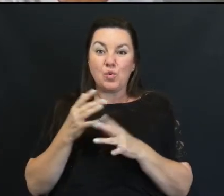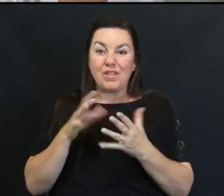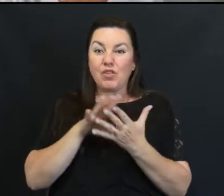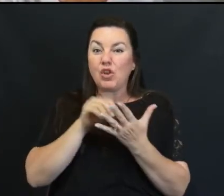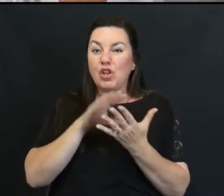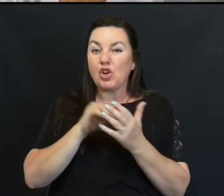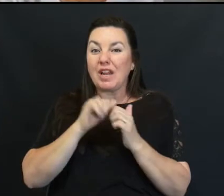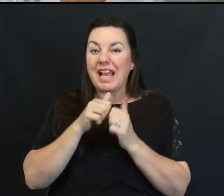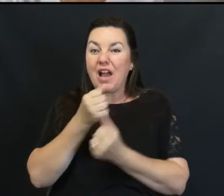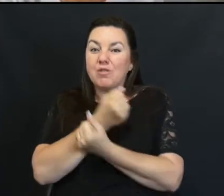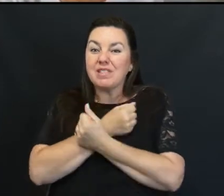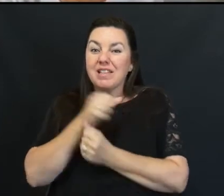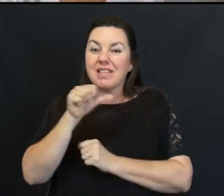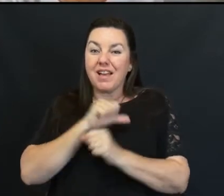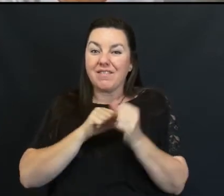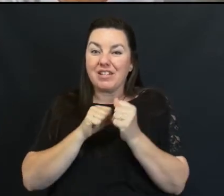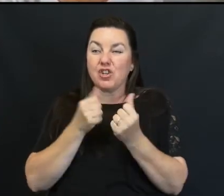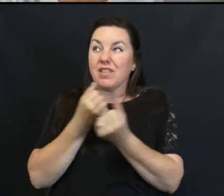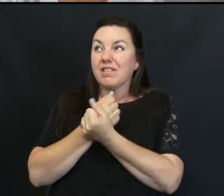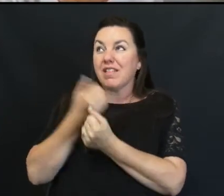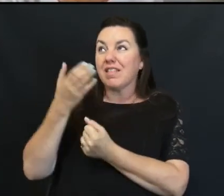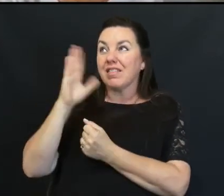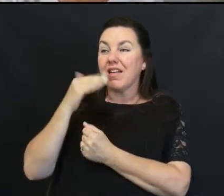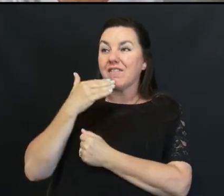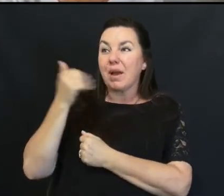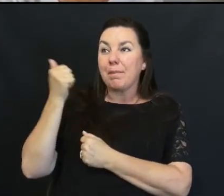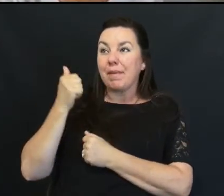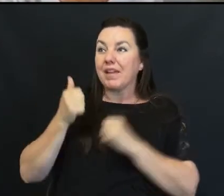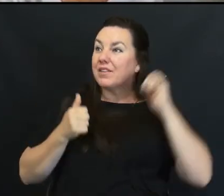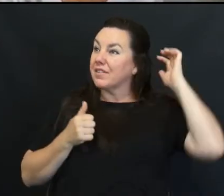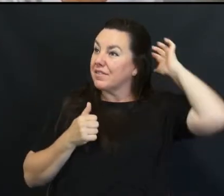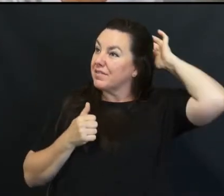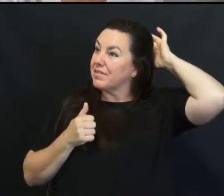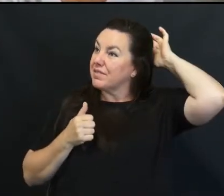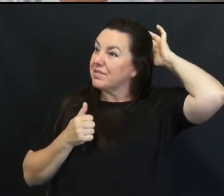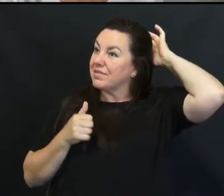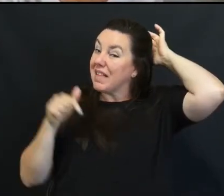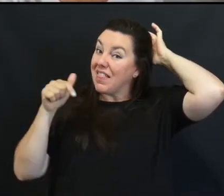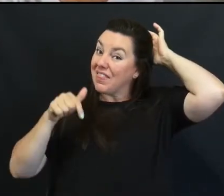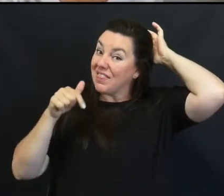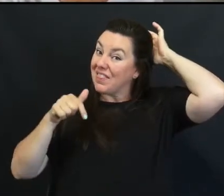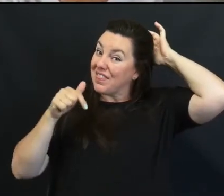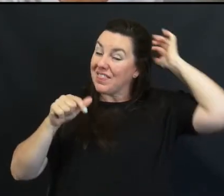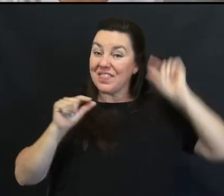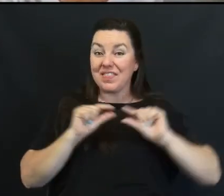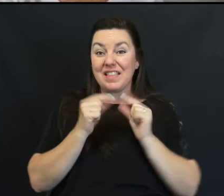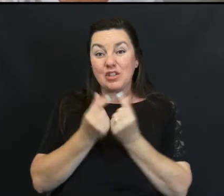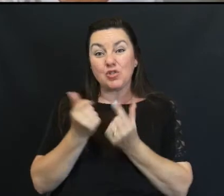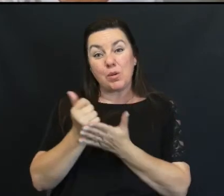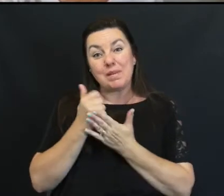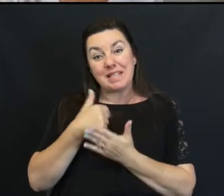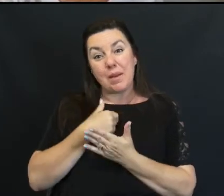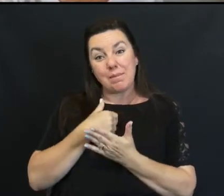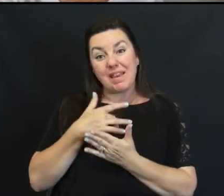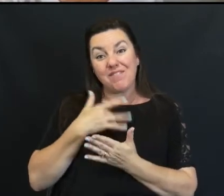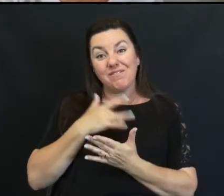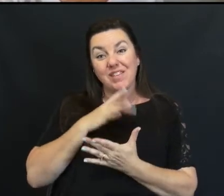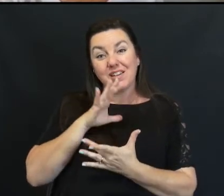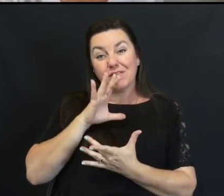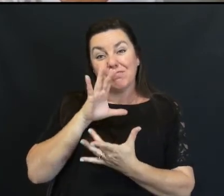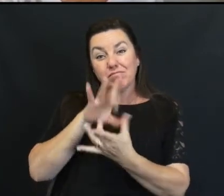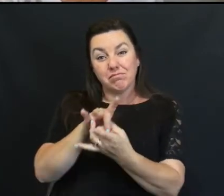learning how To love each other And love God better This group has Helped me To feel like I belong to something